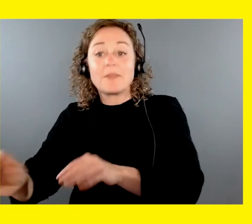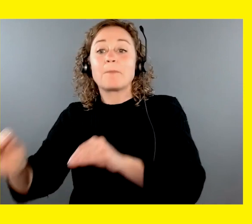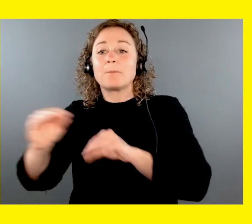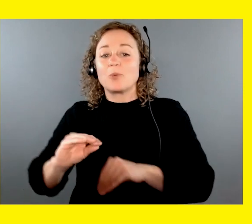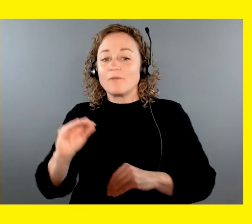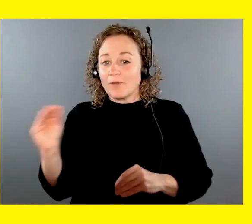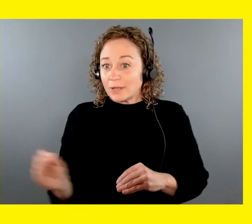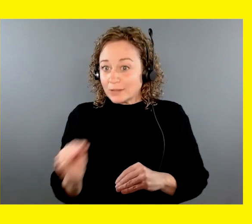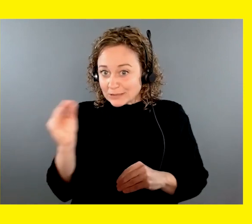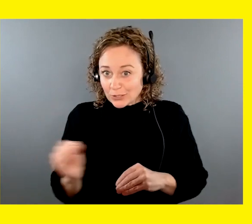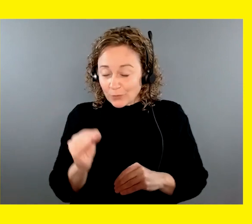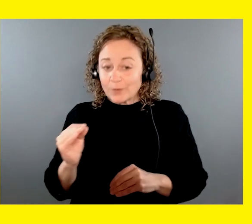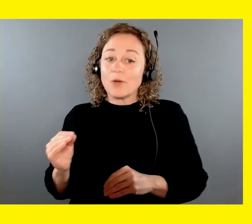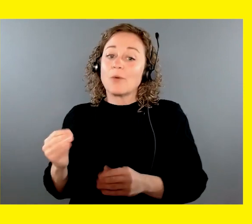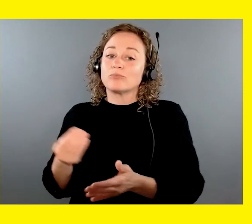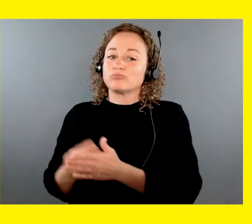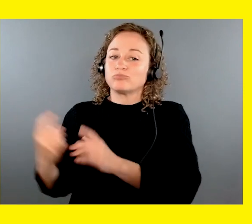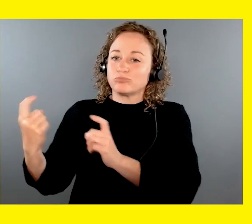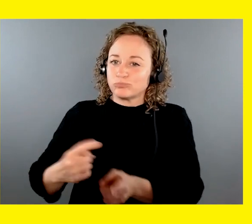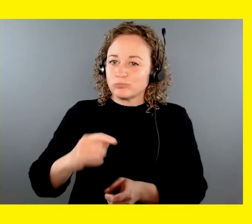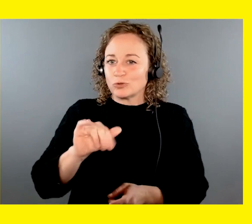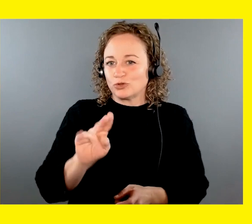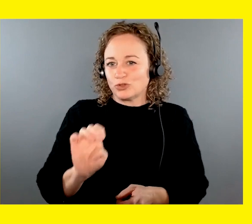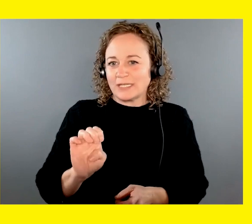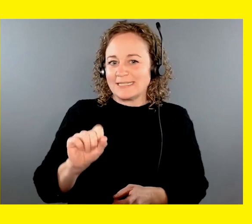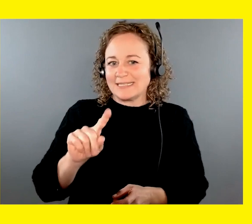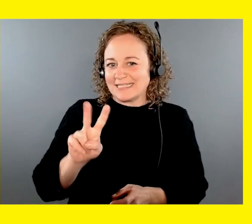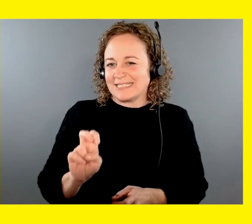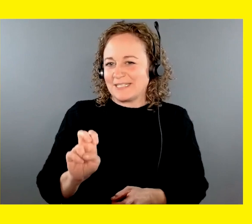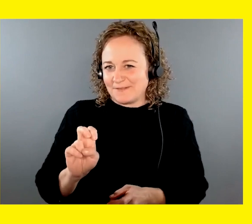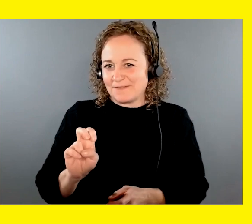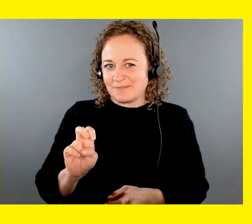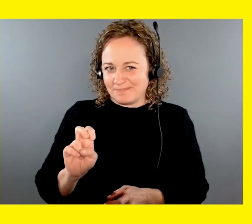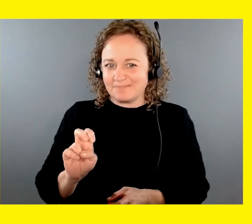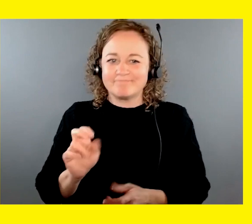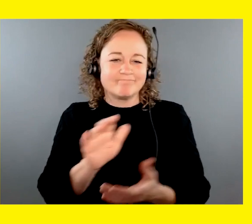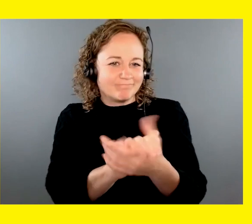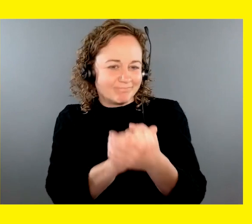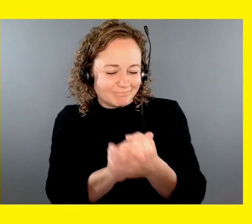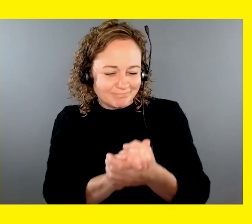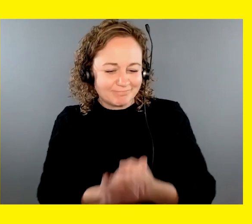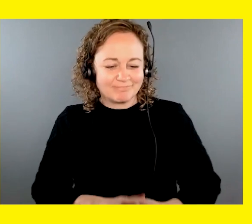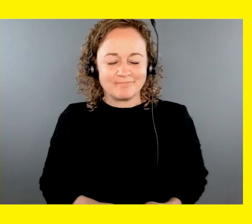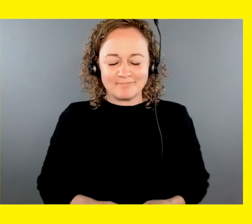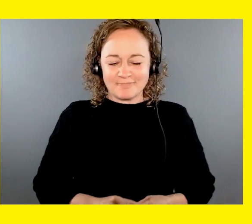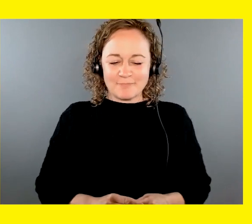generously sponsored by Jane and Steve Savadut. Congratulations, Denise and Zeke.